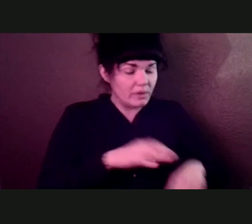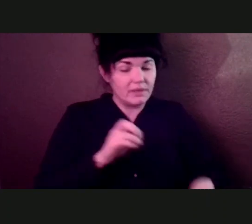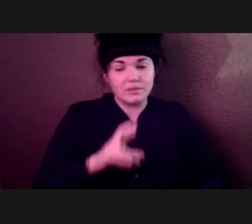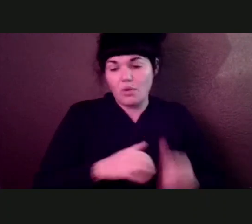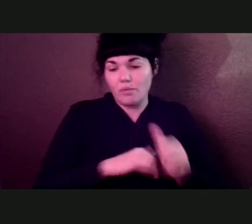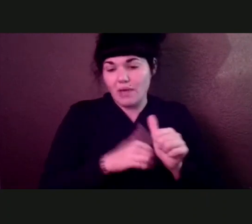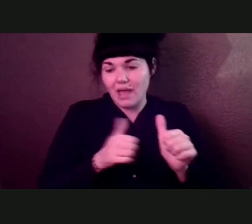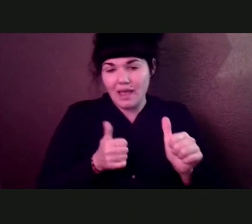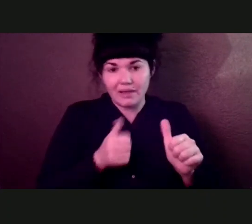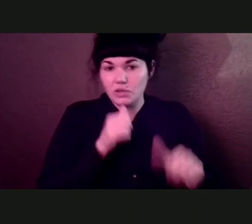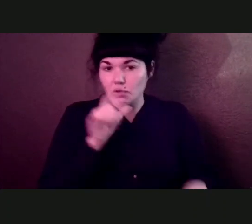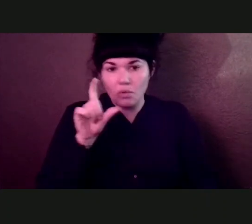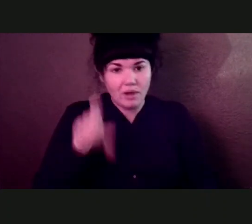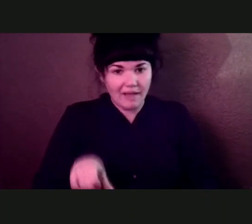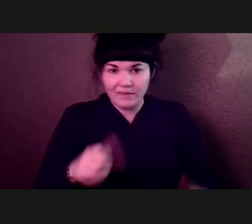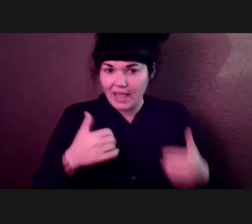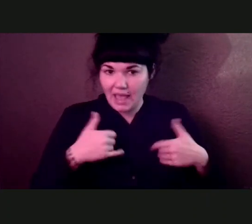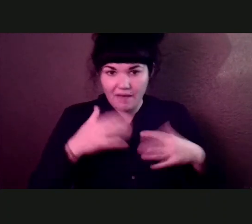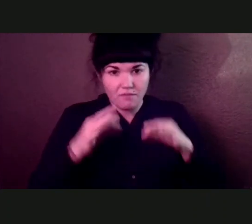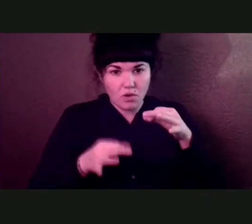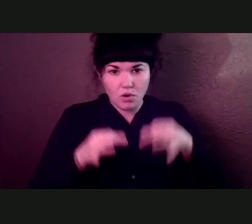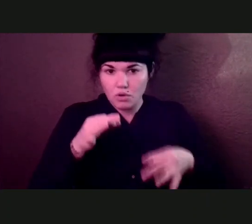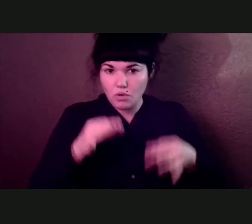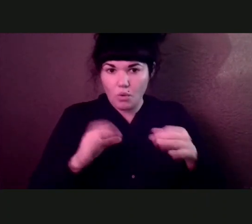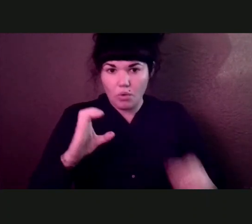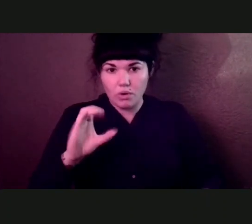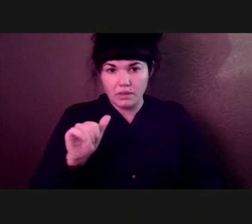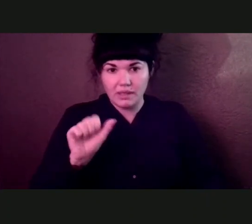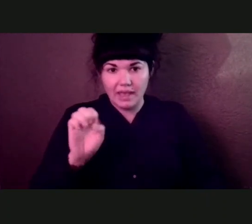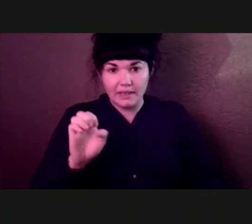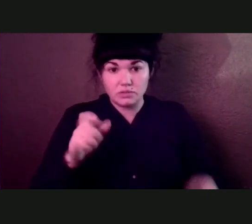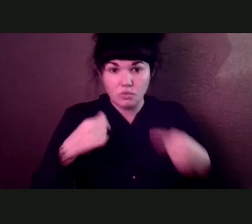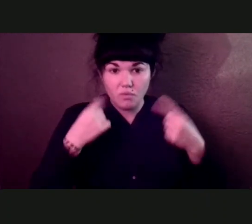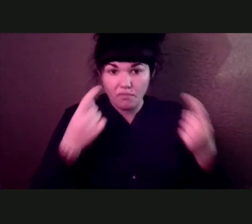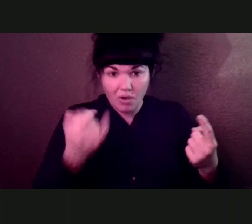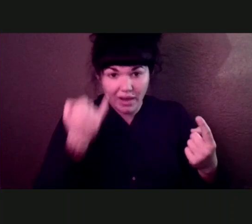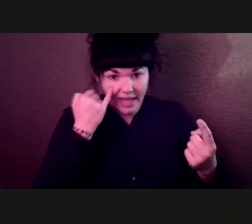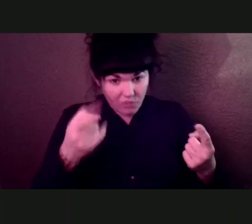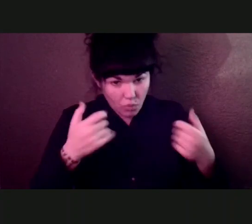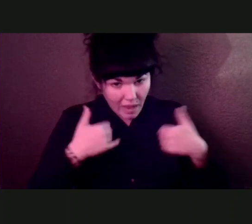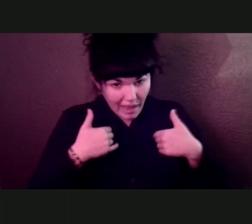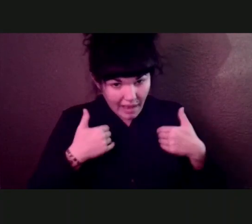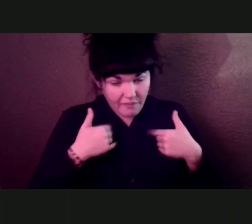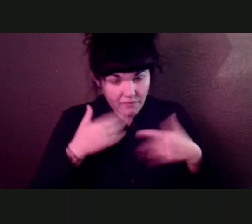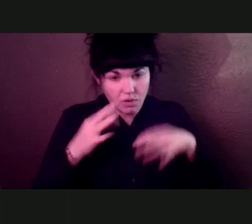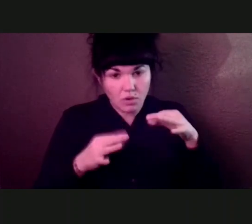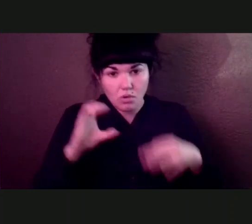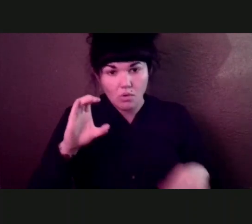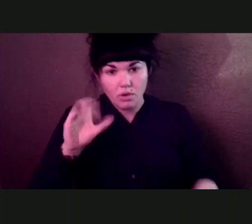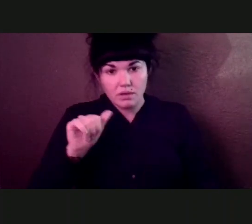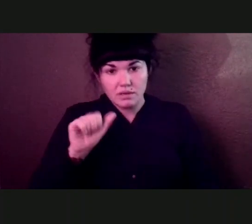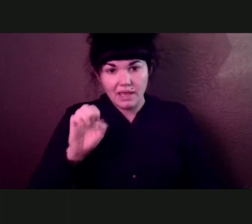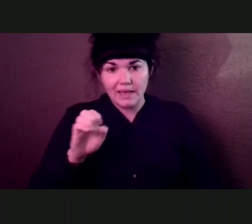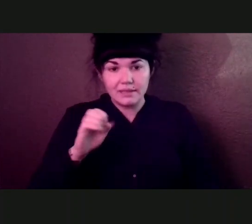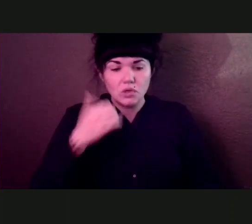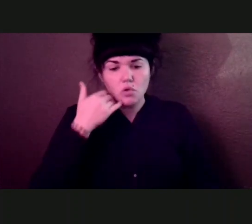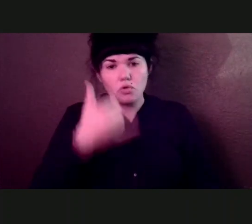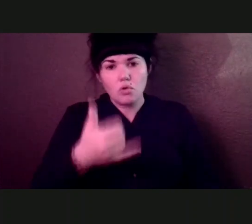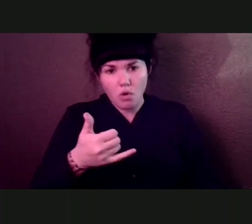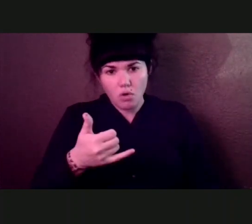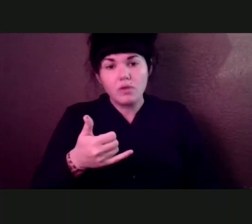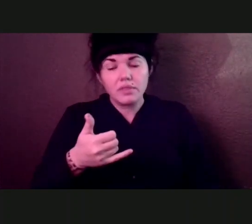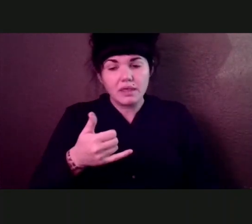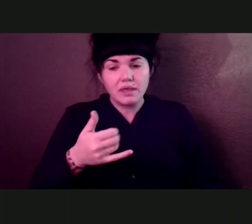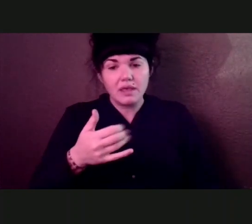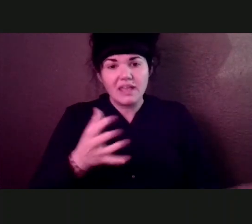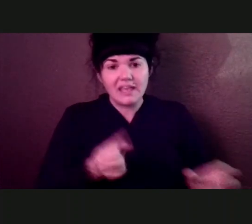case. So, so far, if you have a court case, you know, call the eviction prevention hotline, get legal